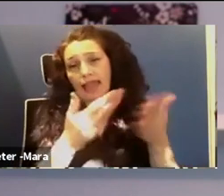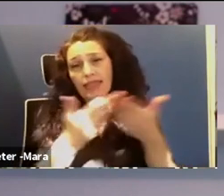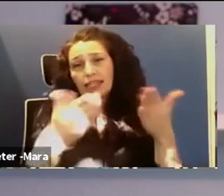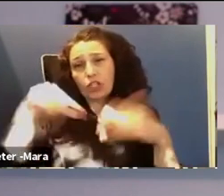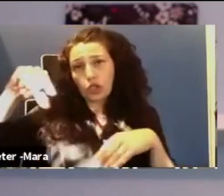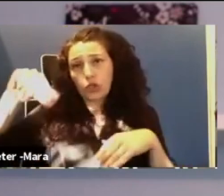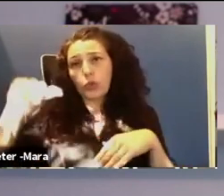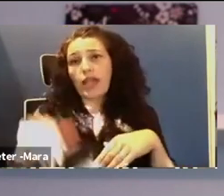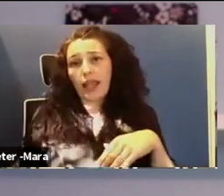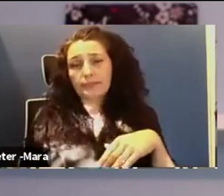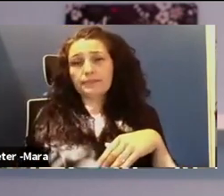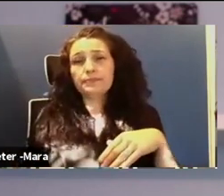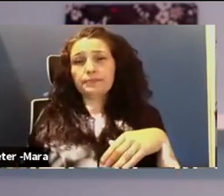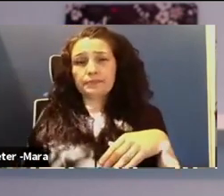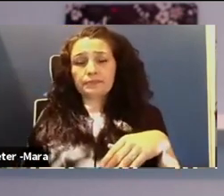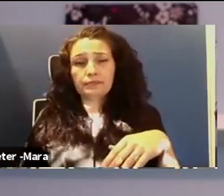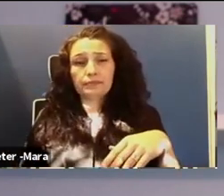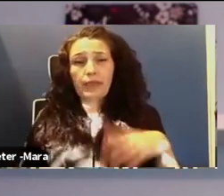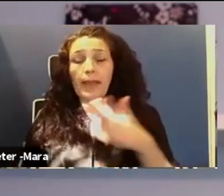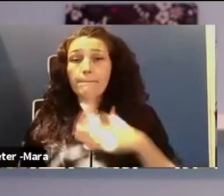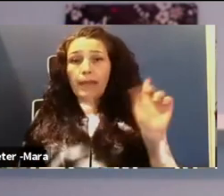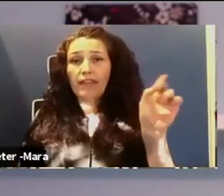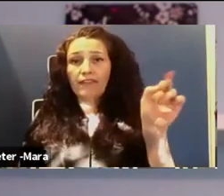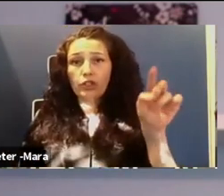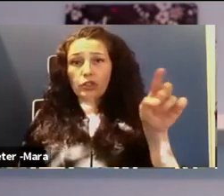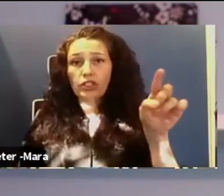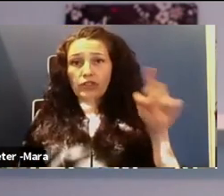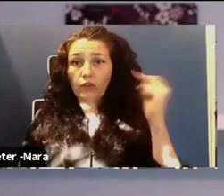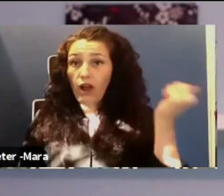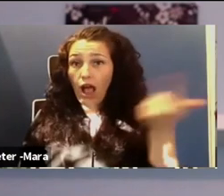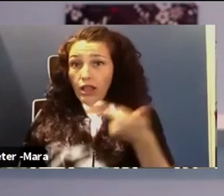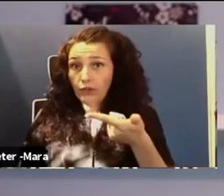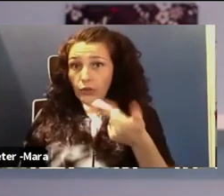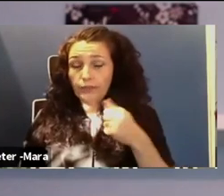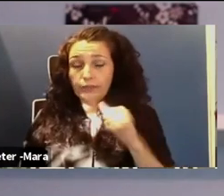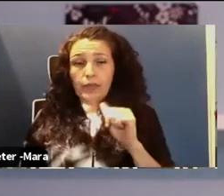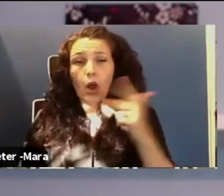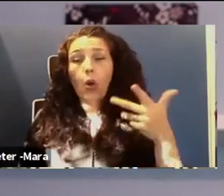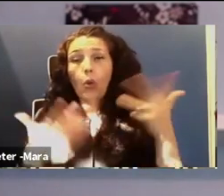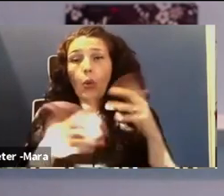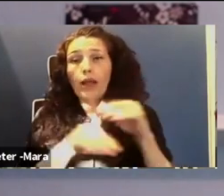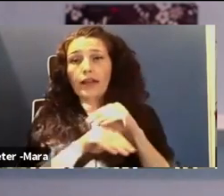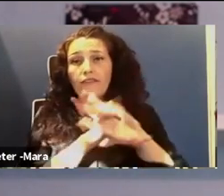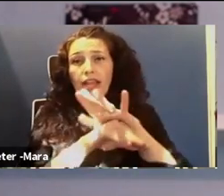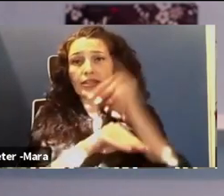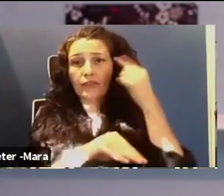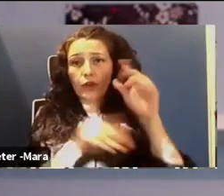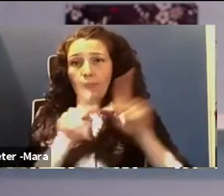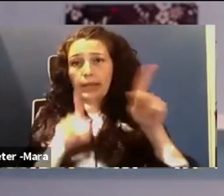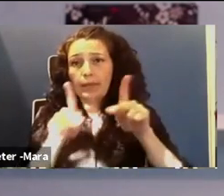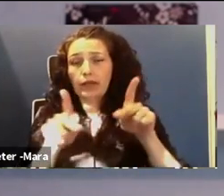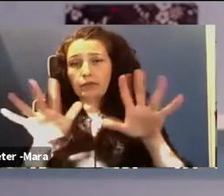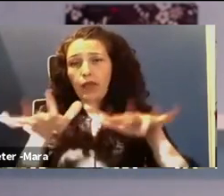so we can find them easily. So my first question for all of you is what advice do you have for those in the audience